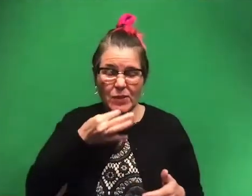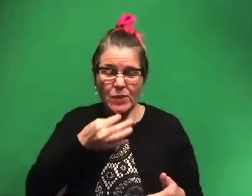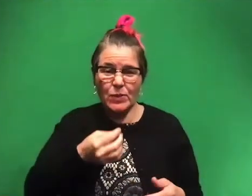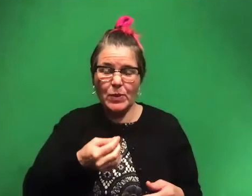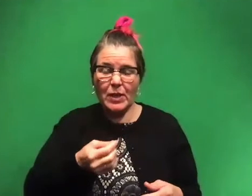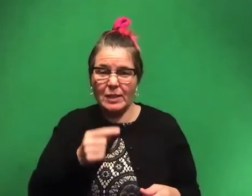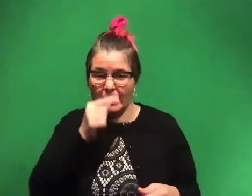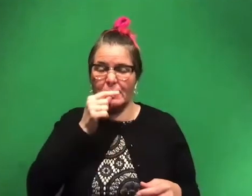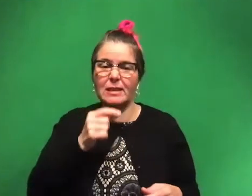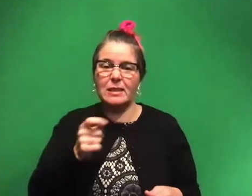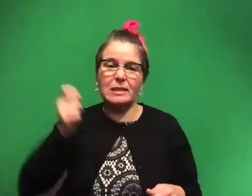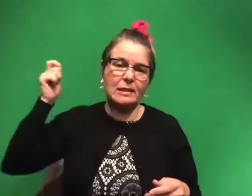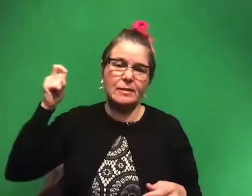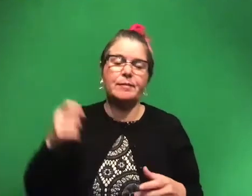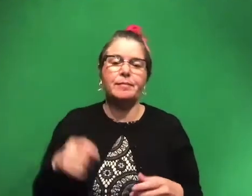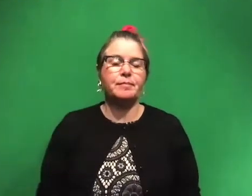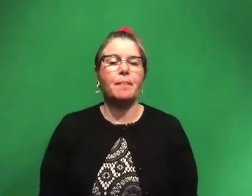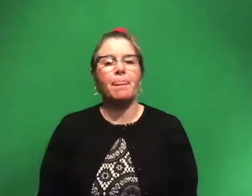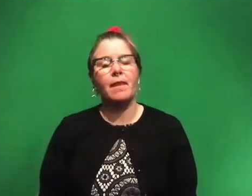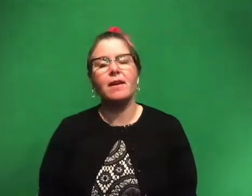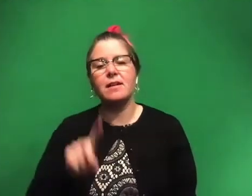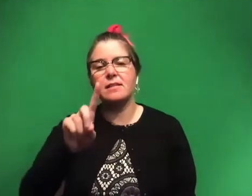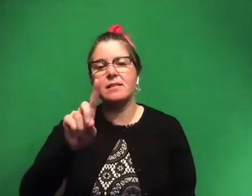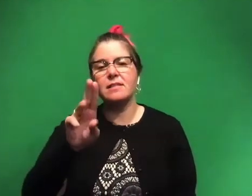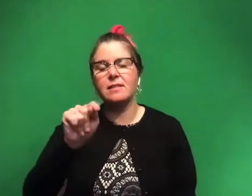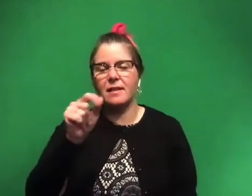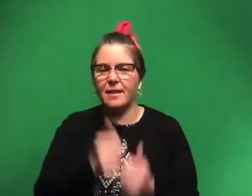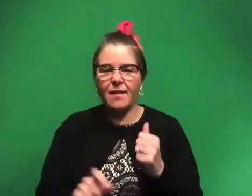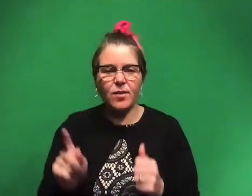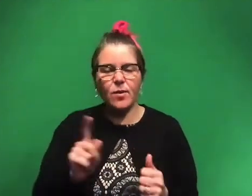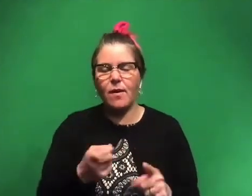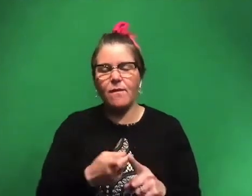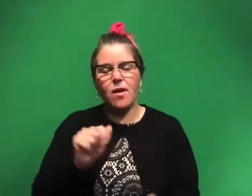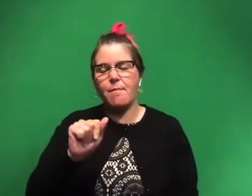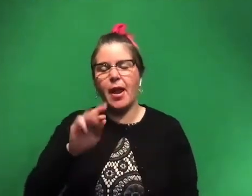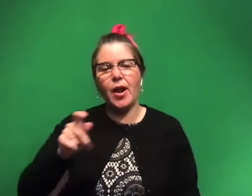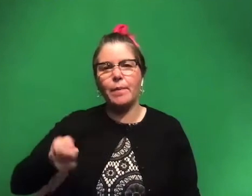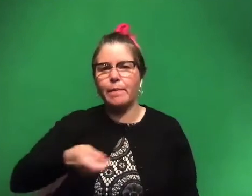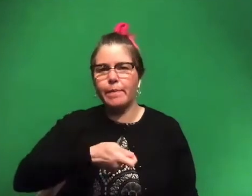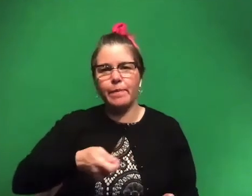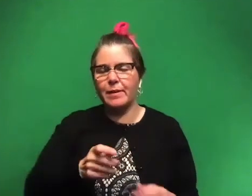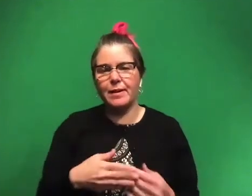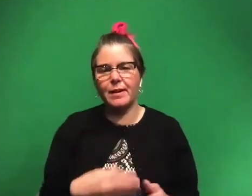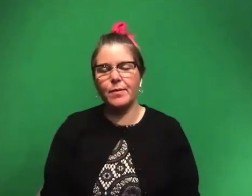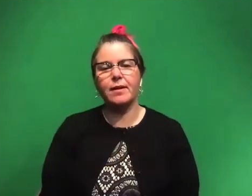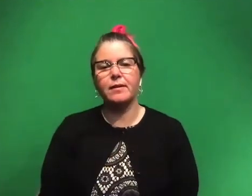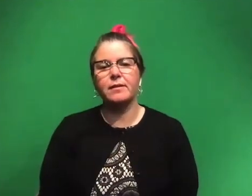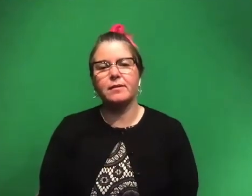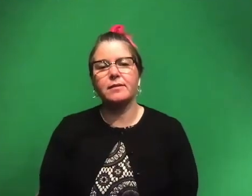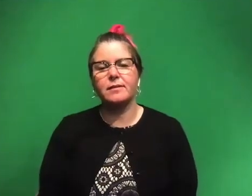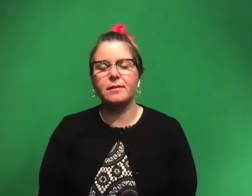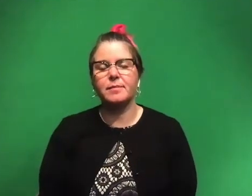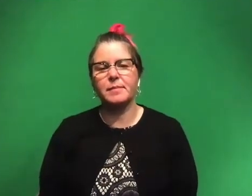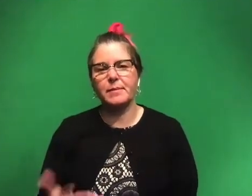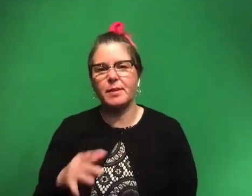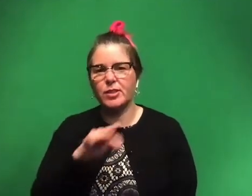Um, but yeah, and dust is blowing everywhere from your air scribe and it, it, it can be pretty dirty. I'll come